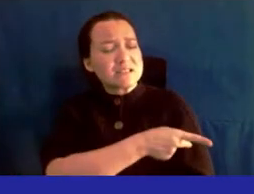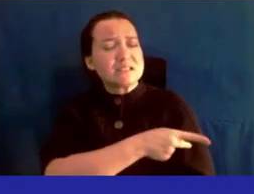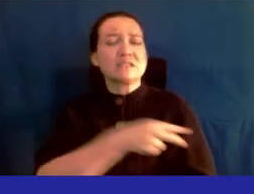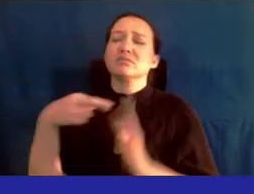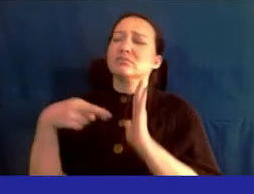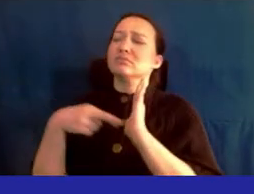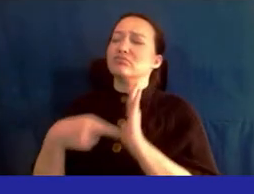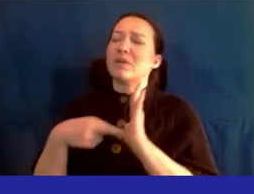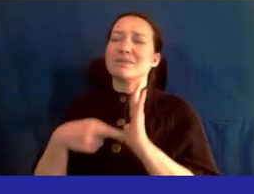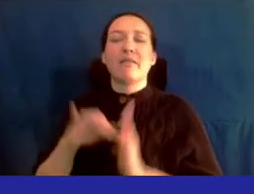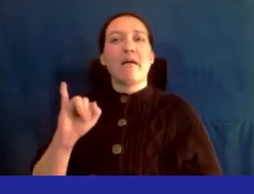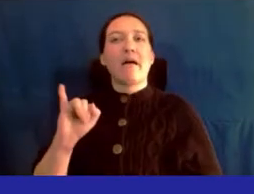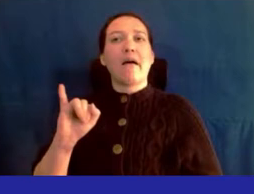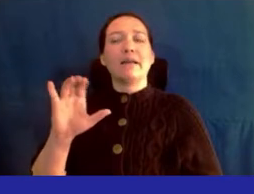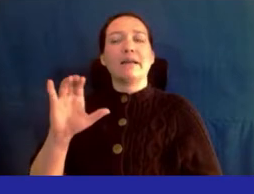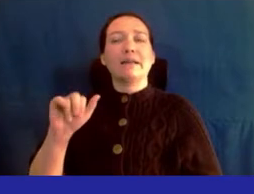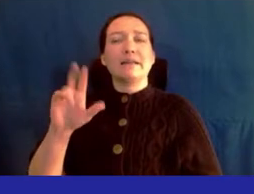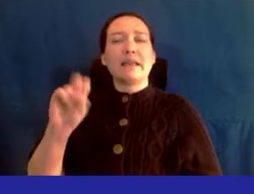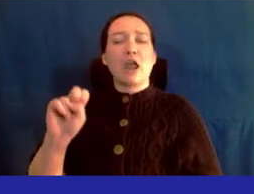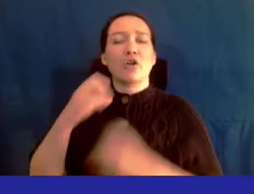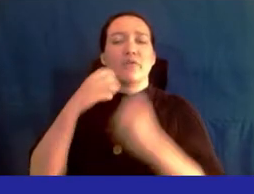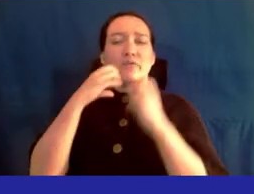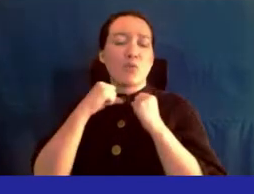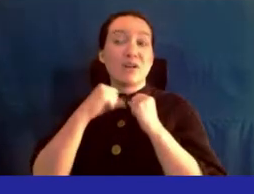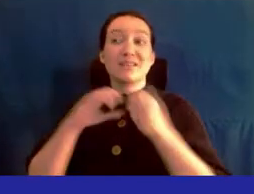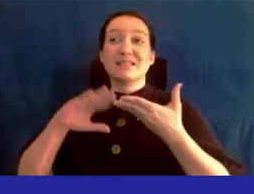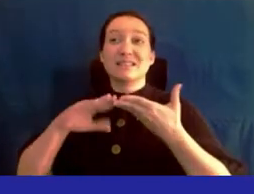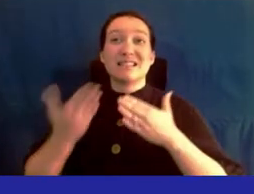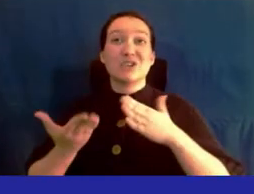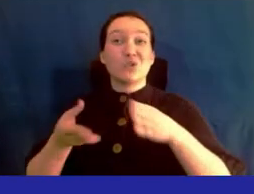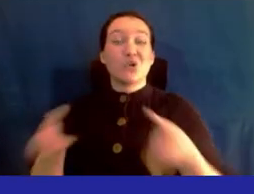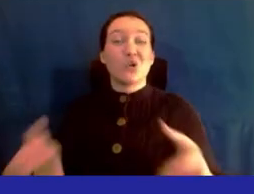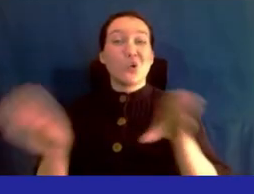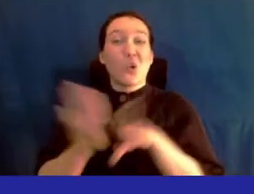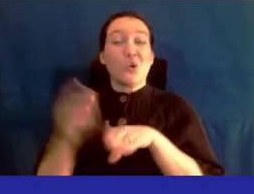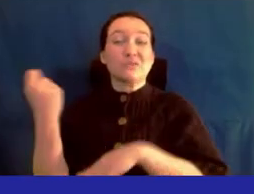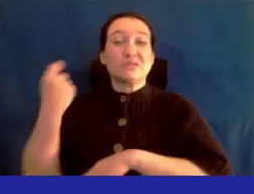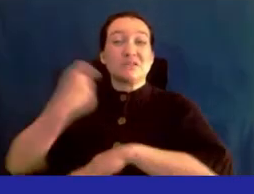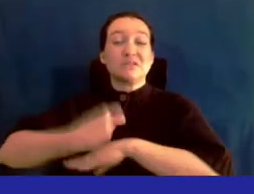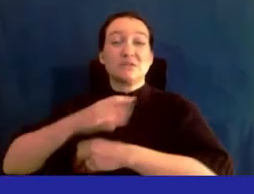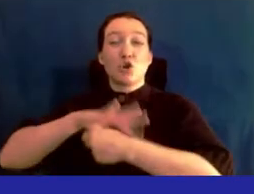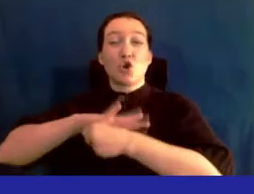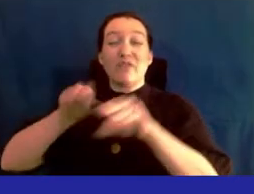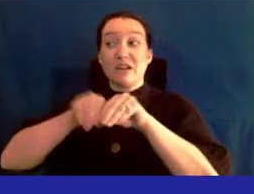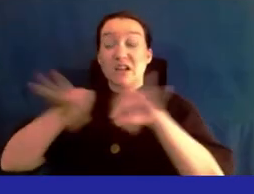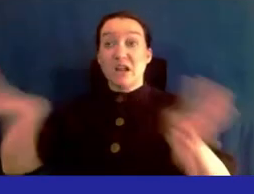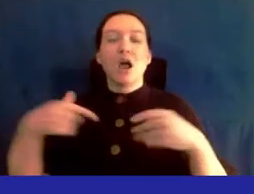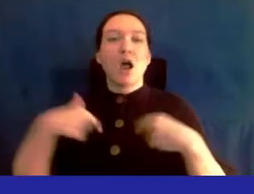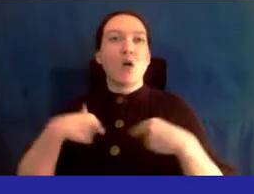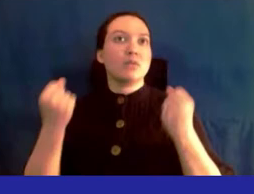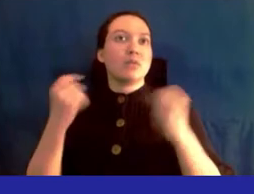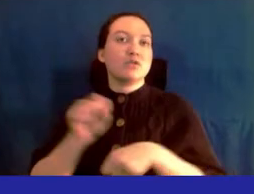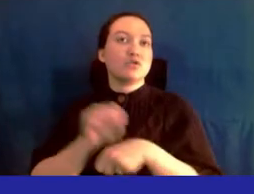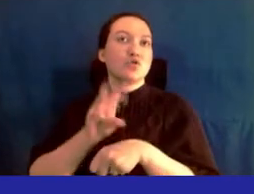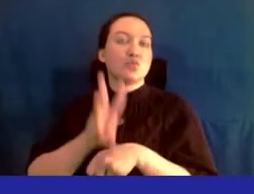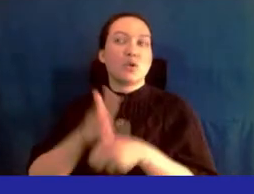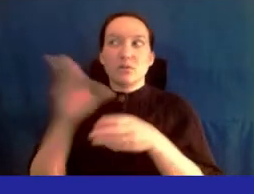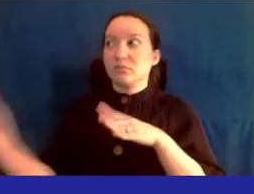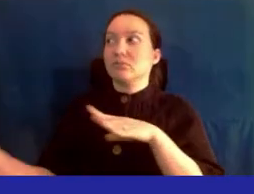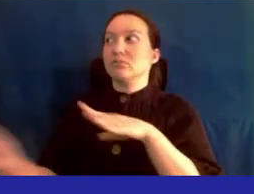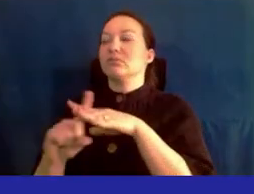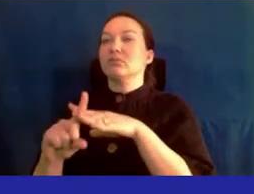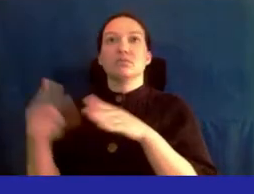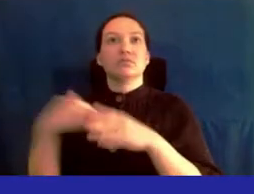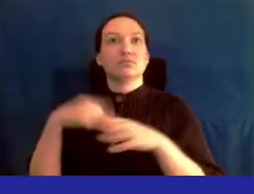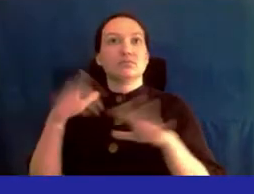representing the eye care values. When the city closed due to the pandemic, I was one of the hundreds of social workers that responded to the call